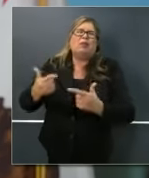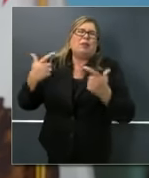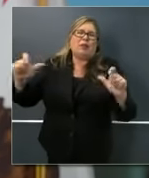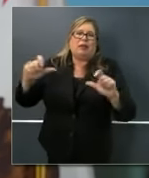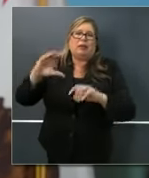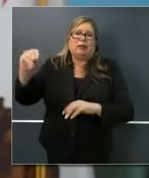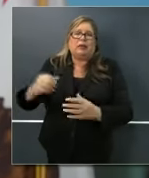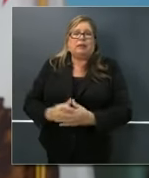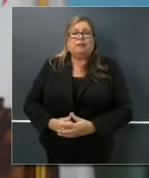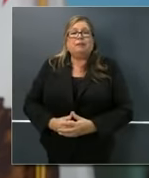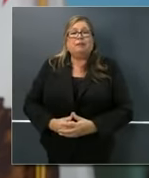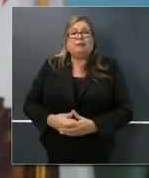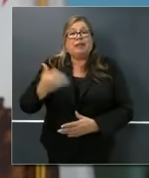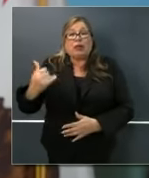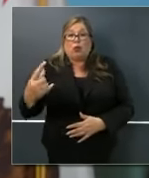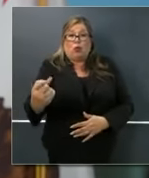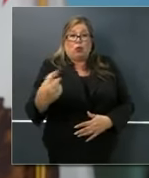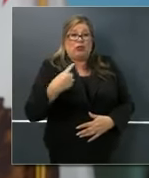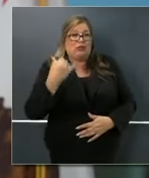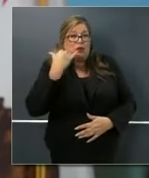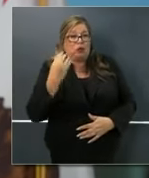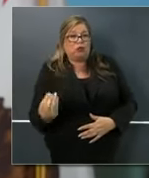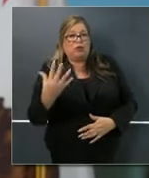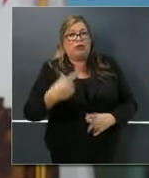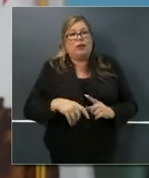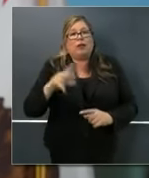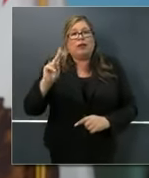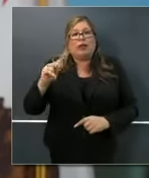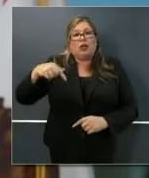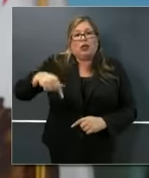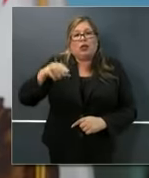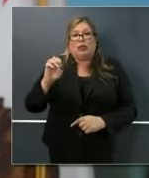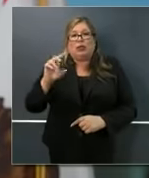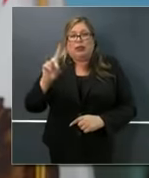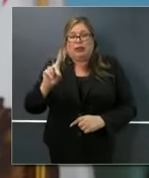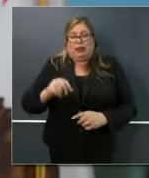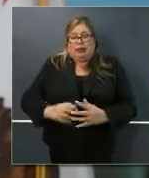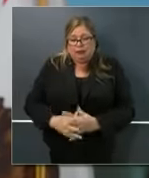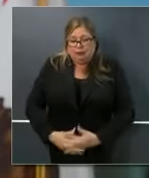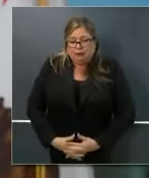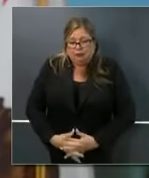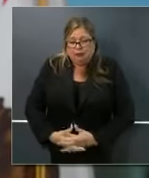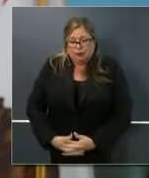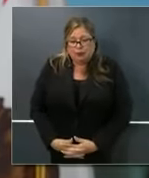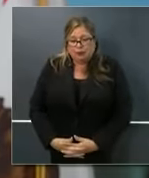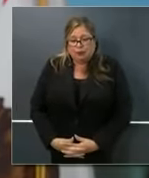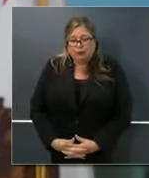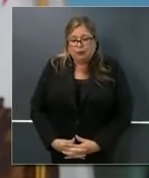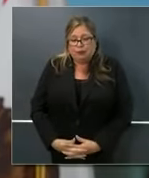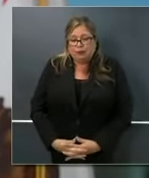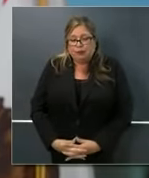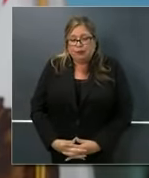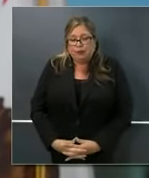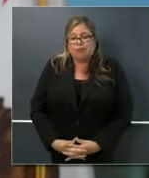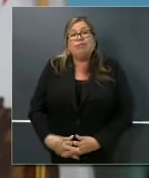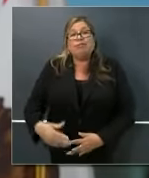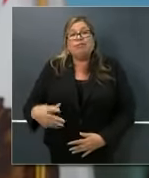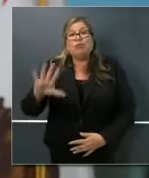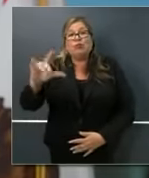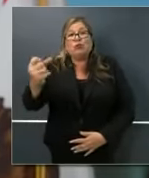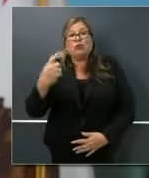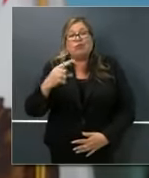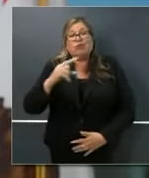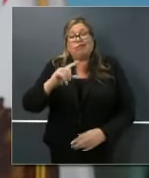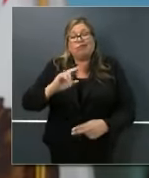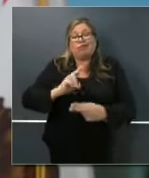Governor, you said that your goal by the end of the month is to have 25,000 tests done a day. And in your roadmap,